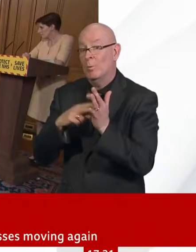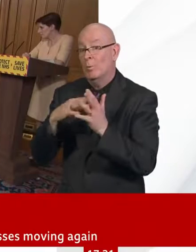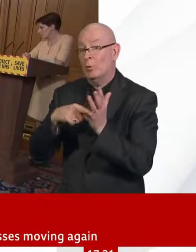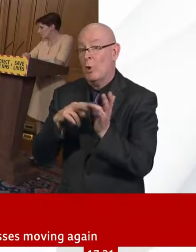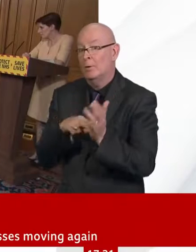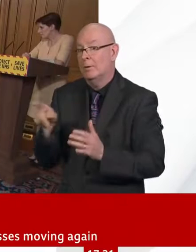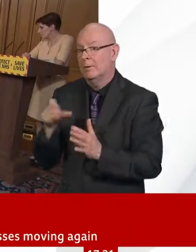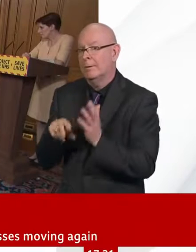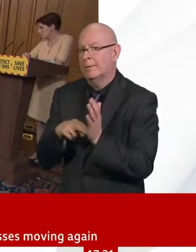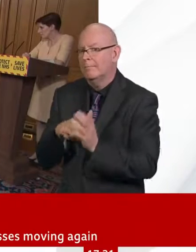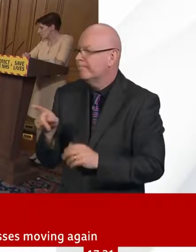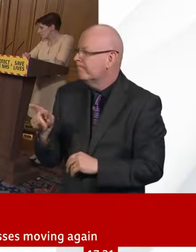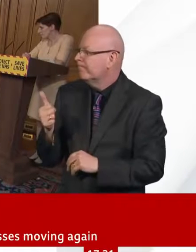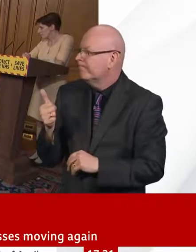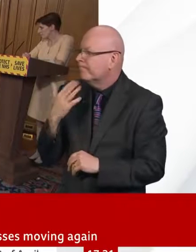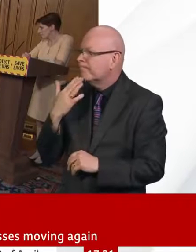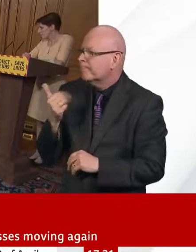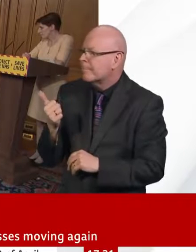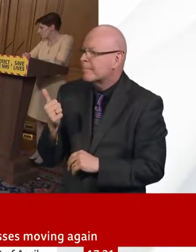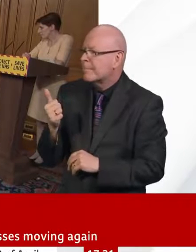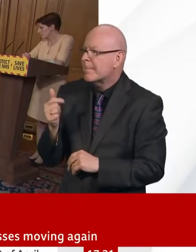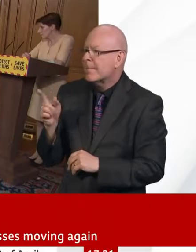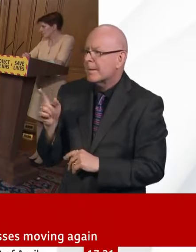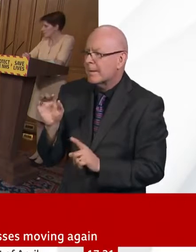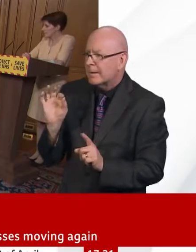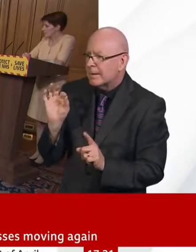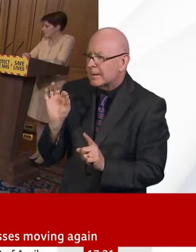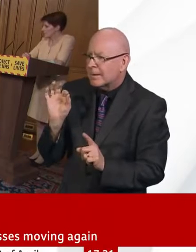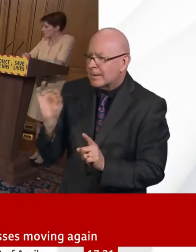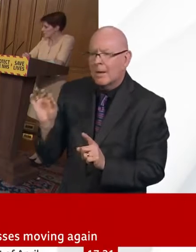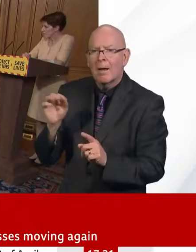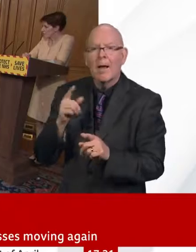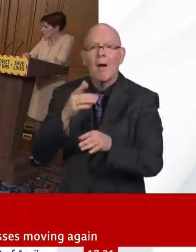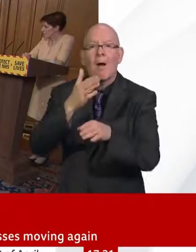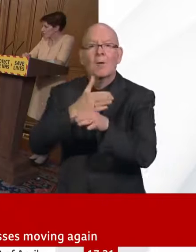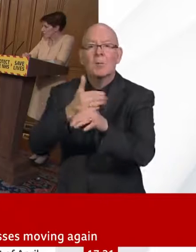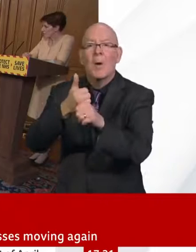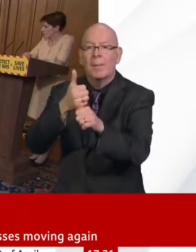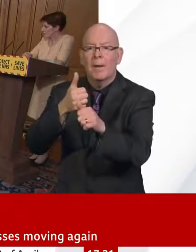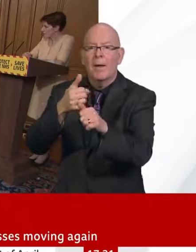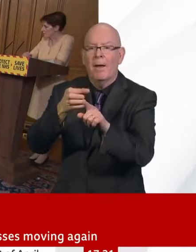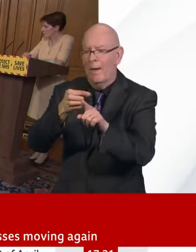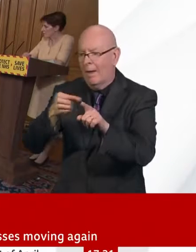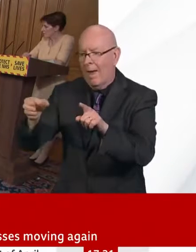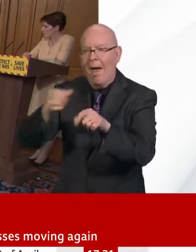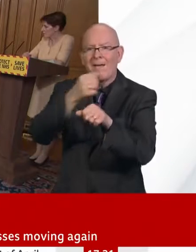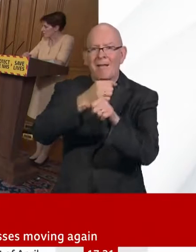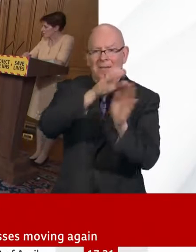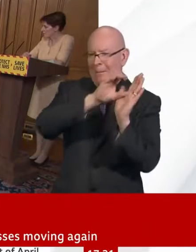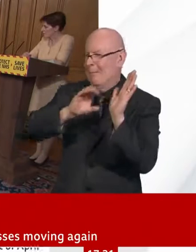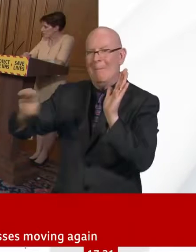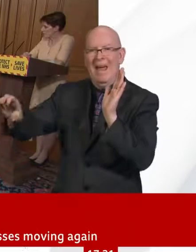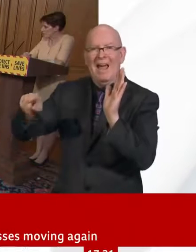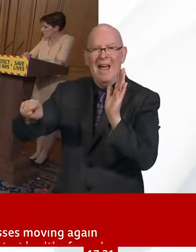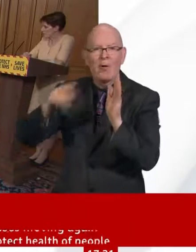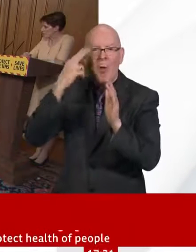that you're supervising. There's been a lot of complaint from sectors like the British Chamber of Commerce and others that, although welcome, it's just simply not